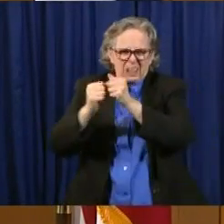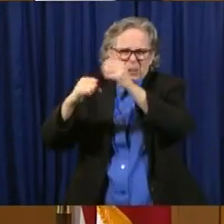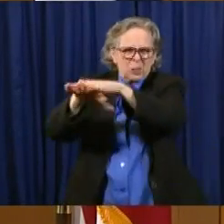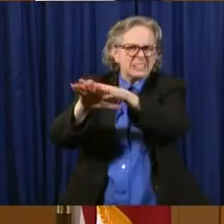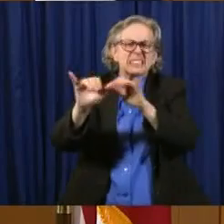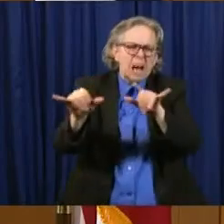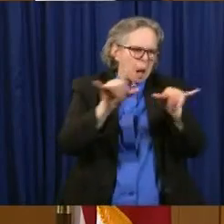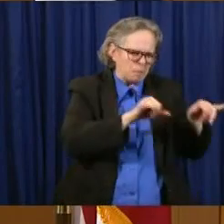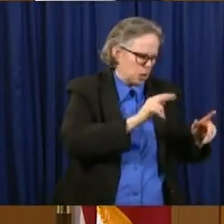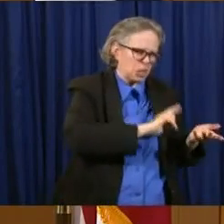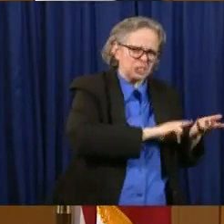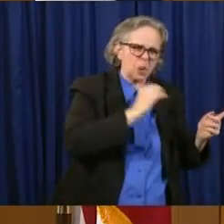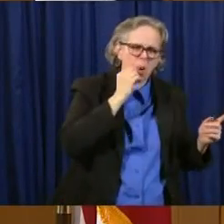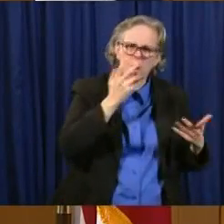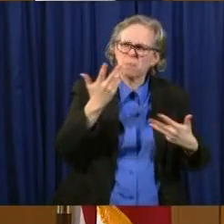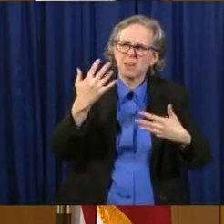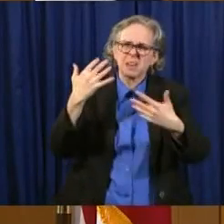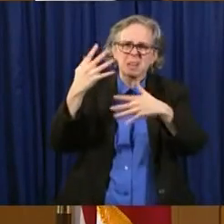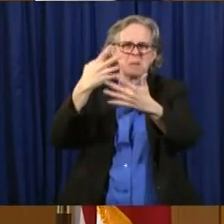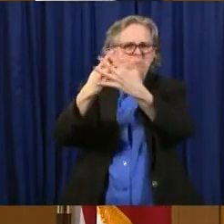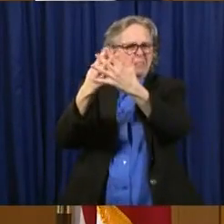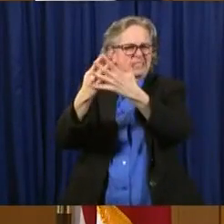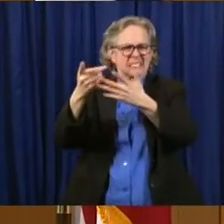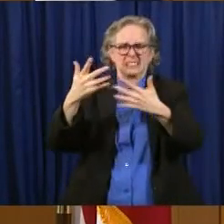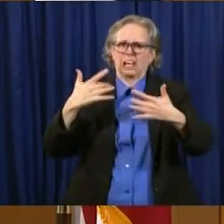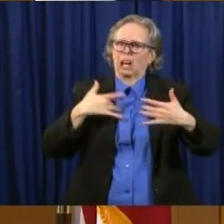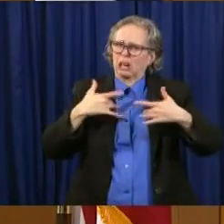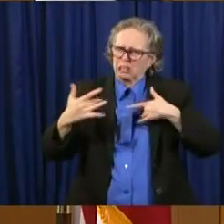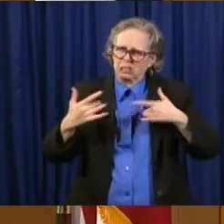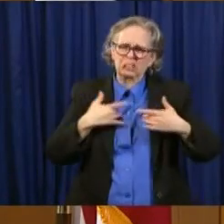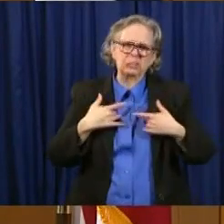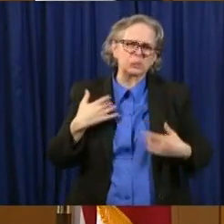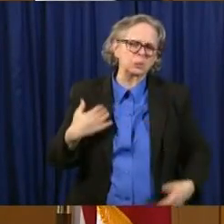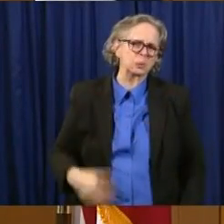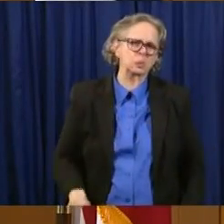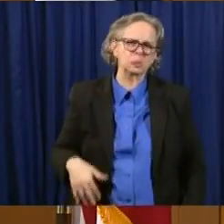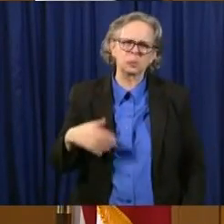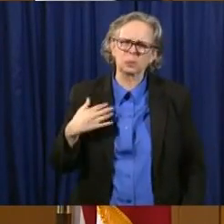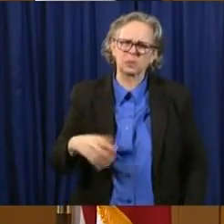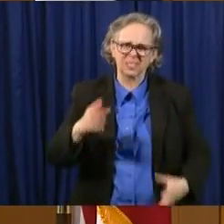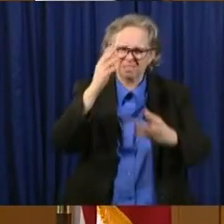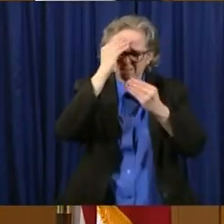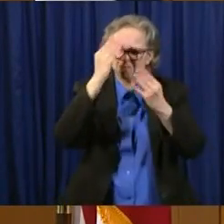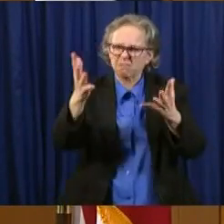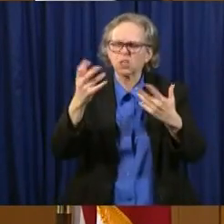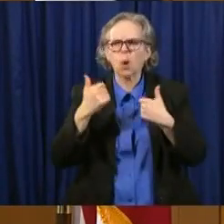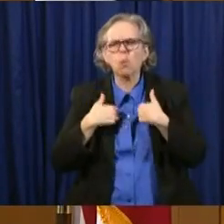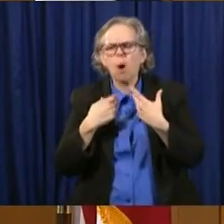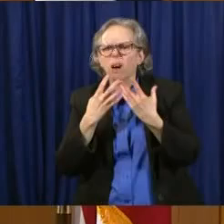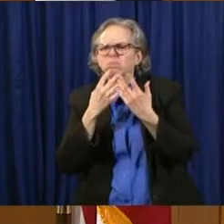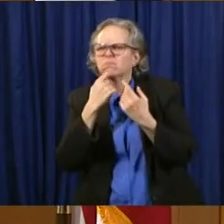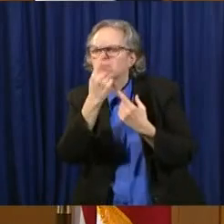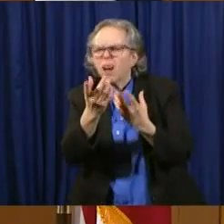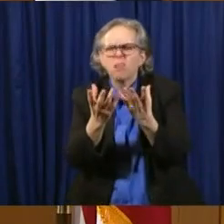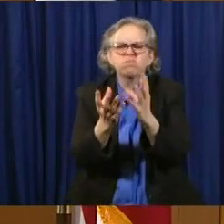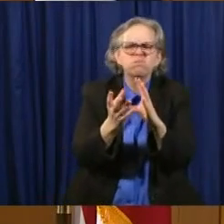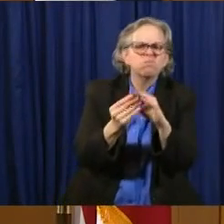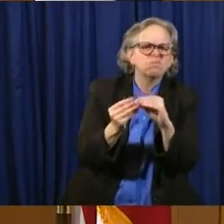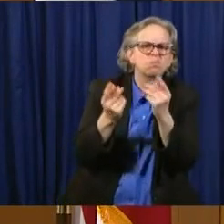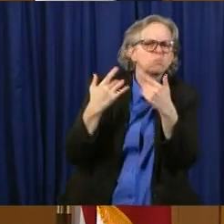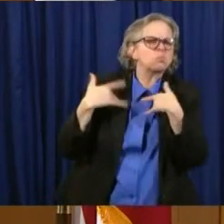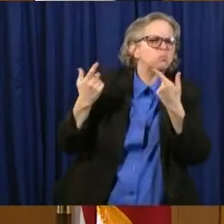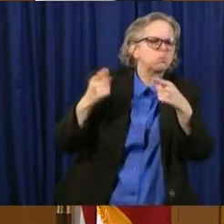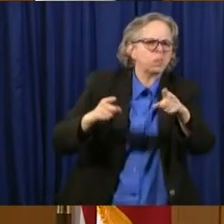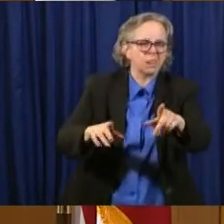prisons. I want to give you a little update in regard to our, our prisons. Um, I told you on Monday that one